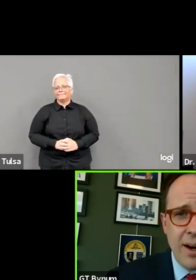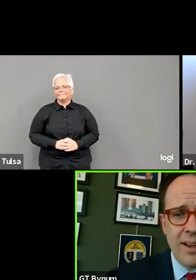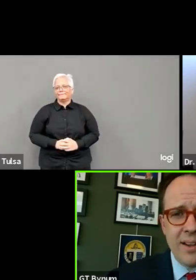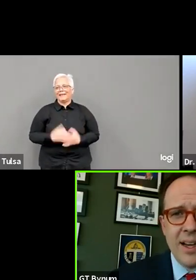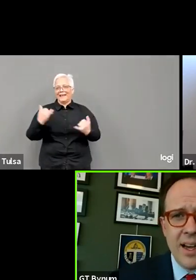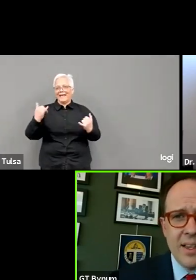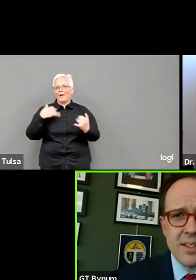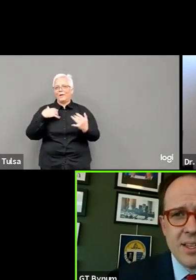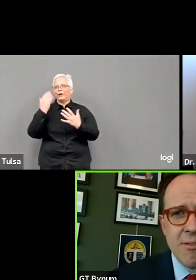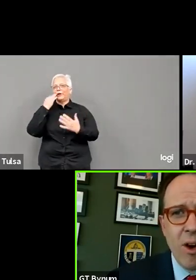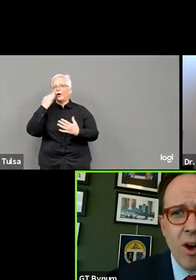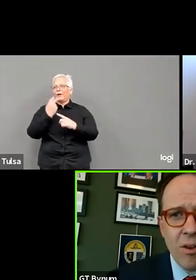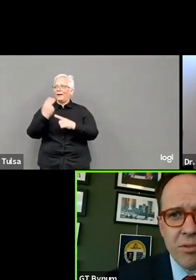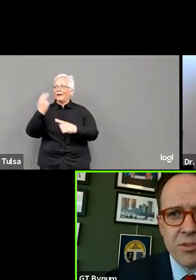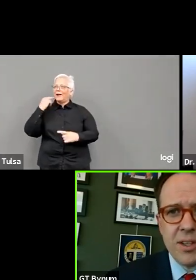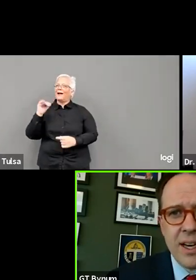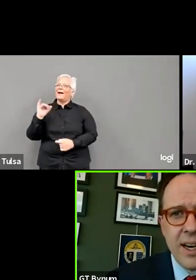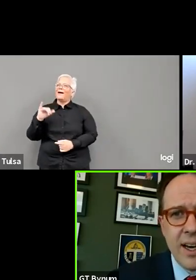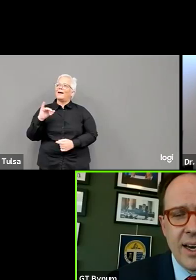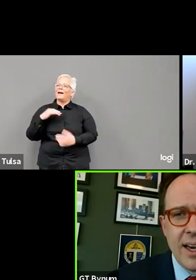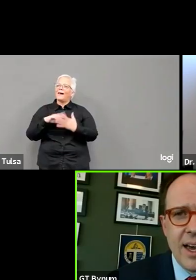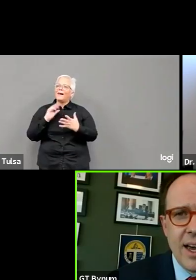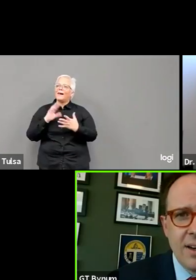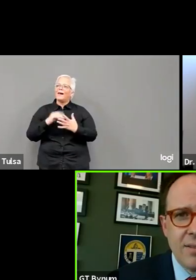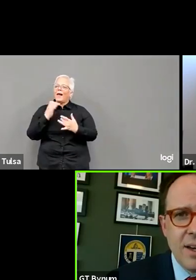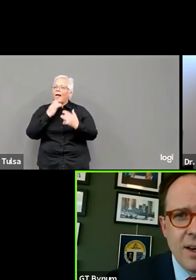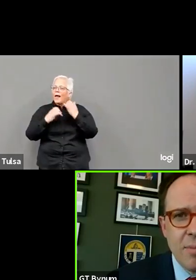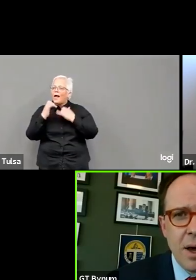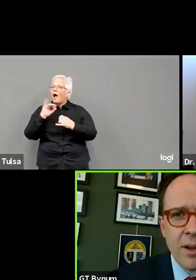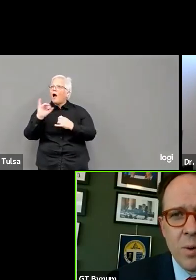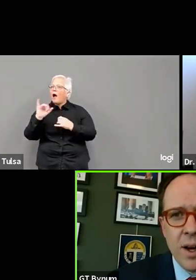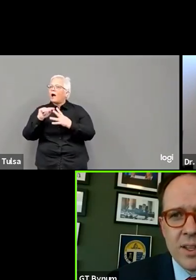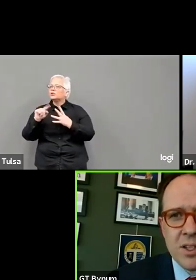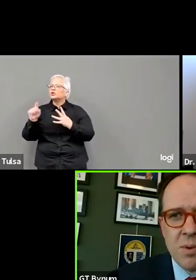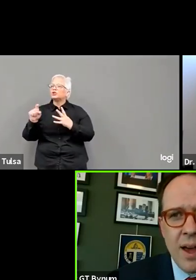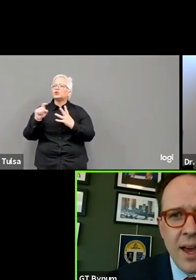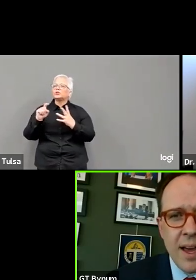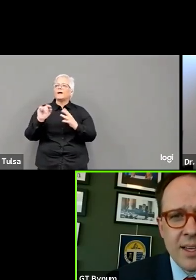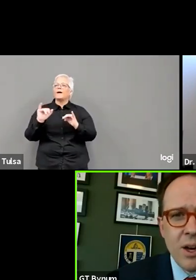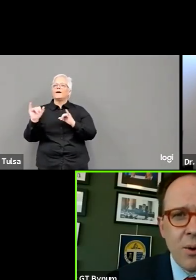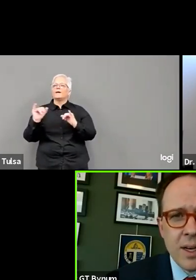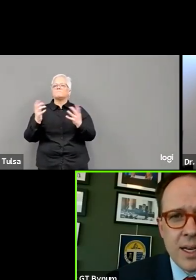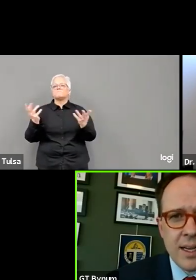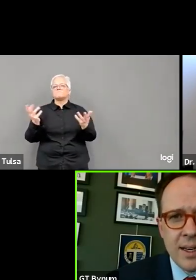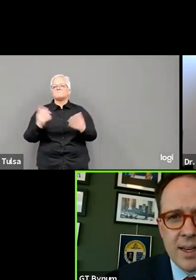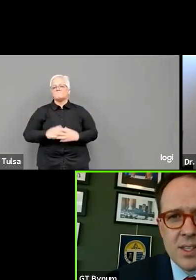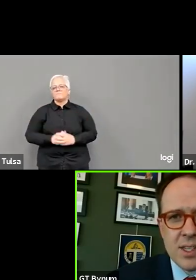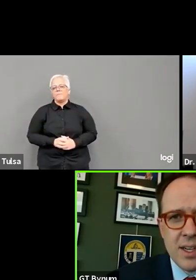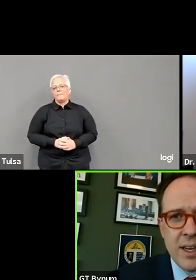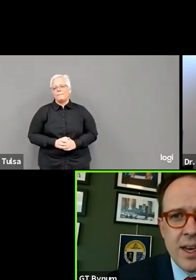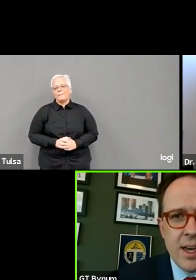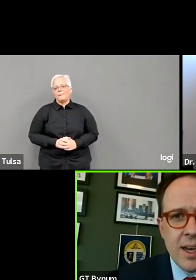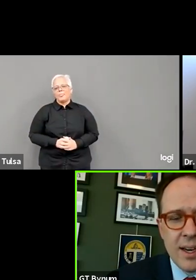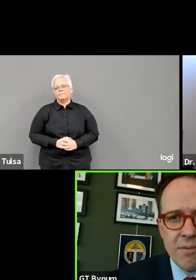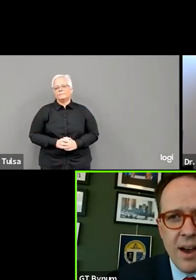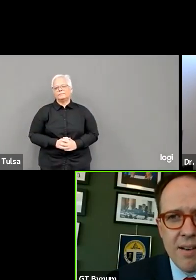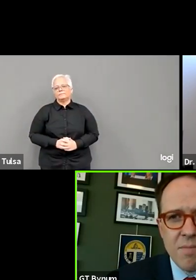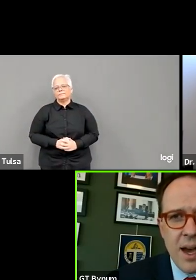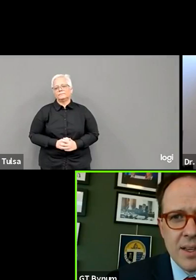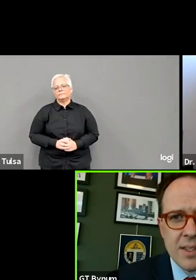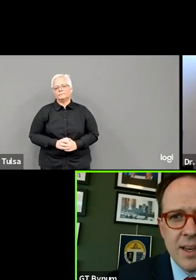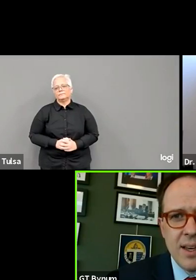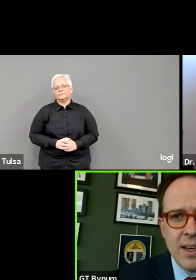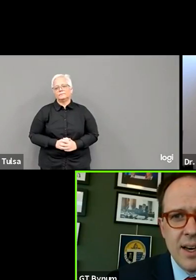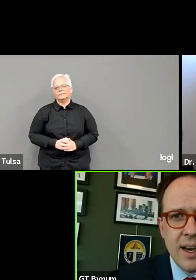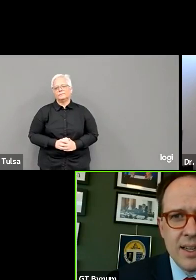wearing has evolved and public awareness around that, that you don't need necessarily an N95